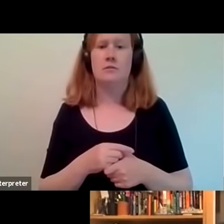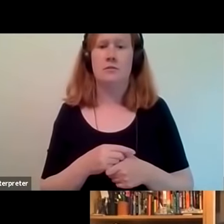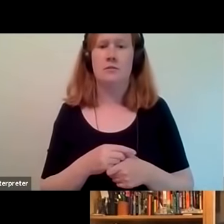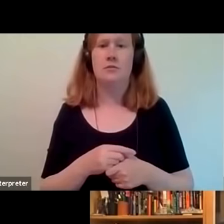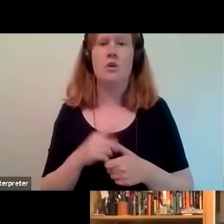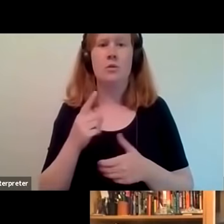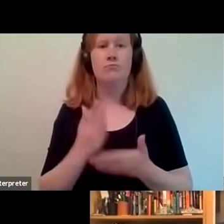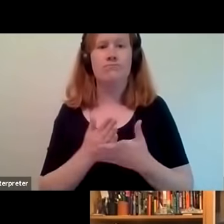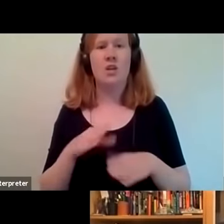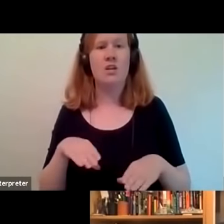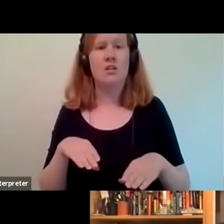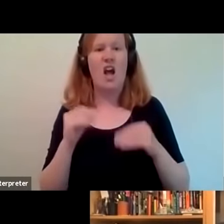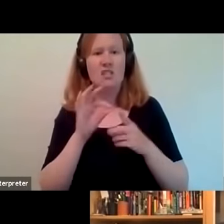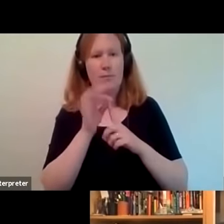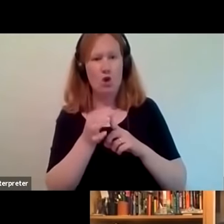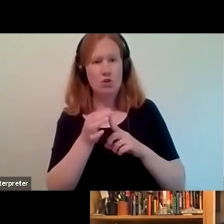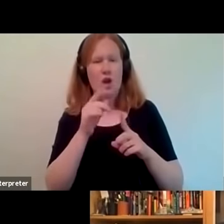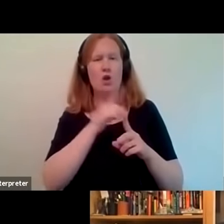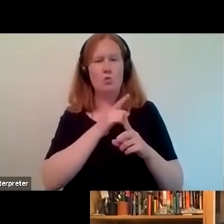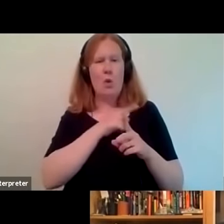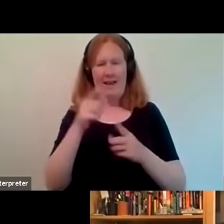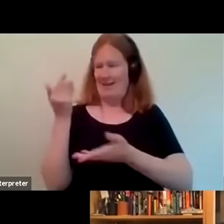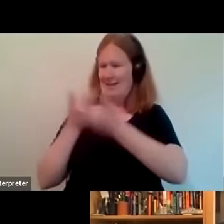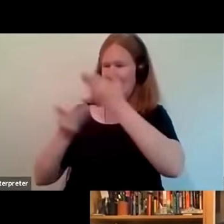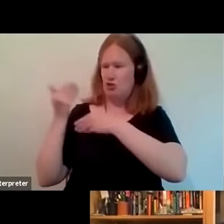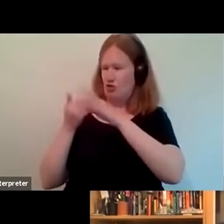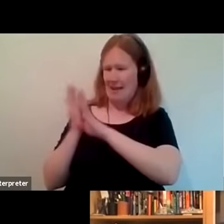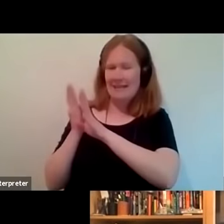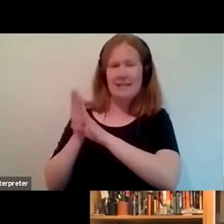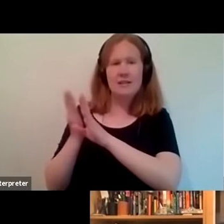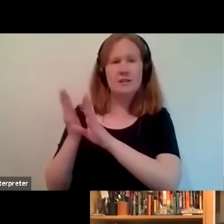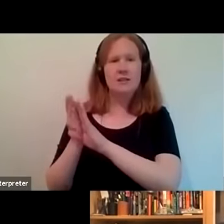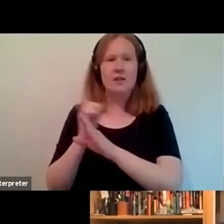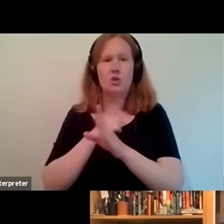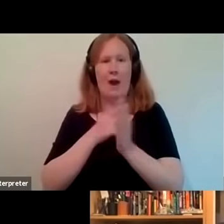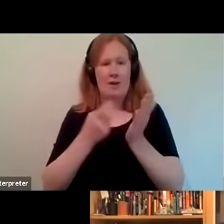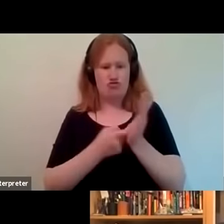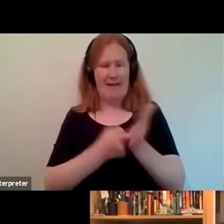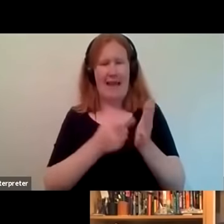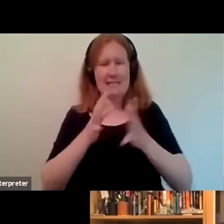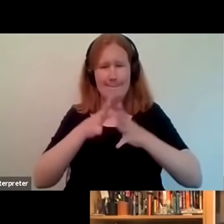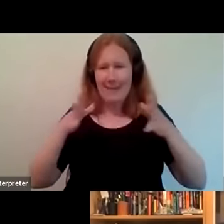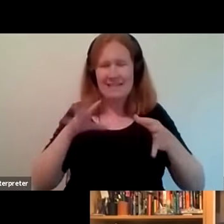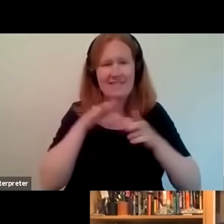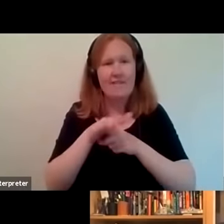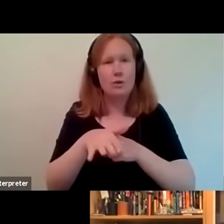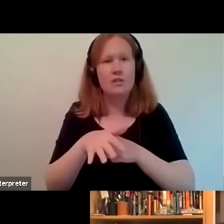of the starting points is why do you think this history is so hidden seeing that reggae plays such a pivotal role in british music history